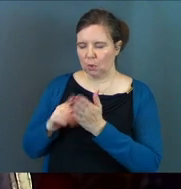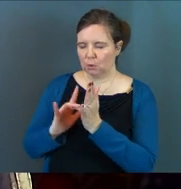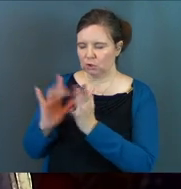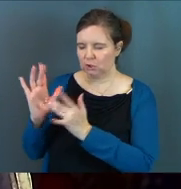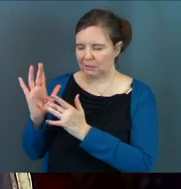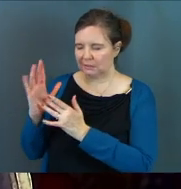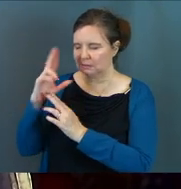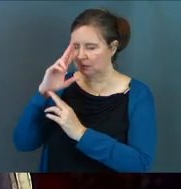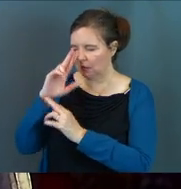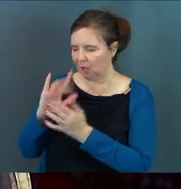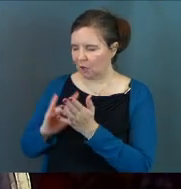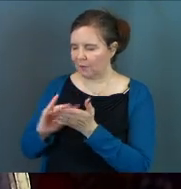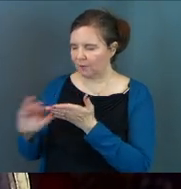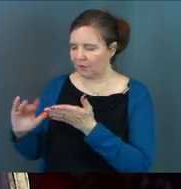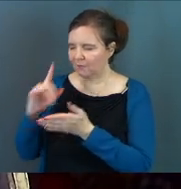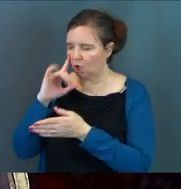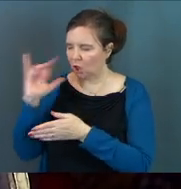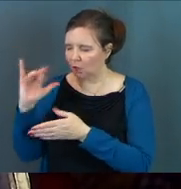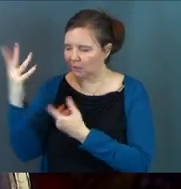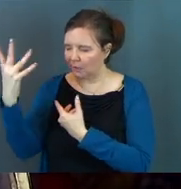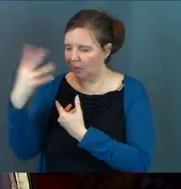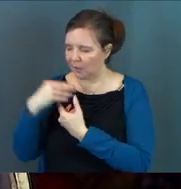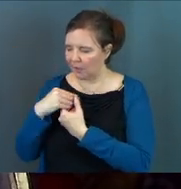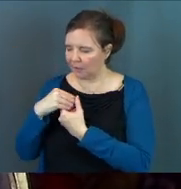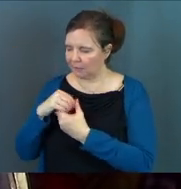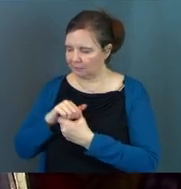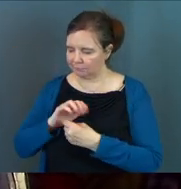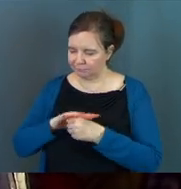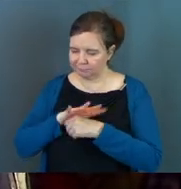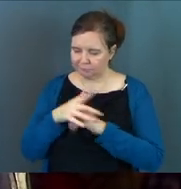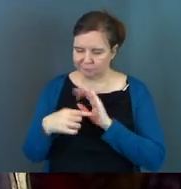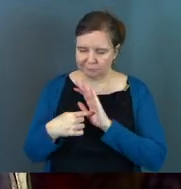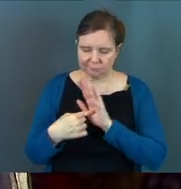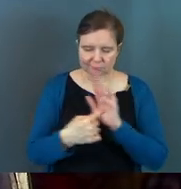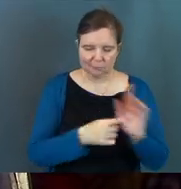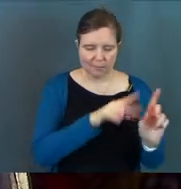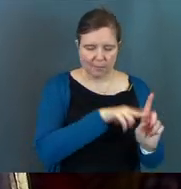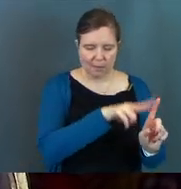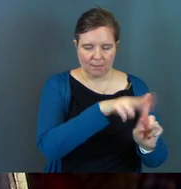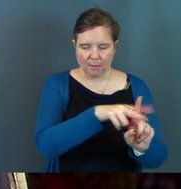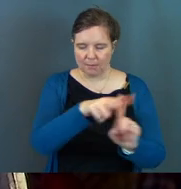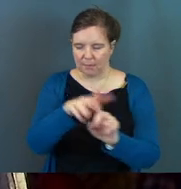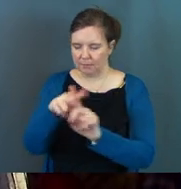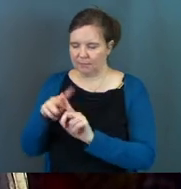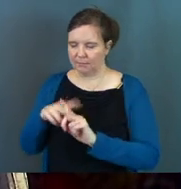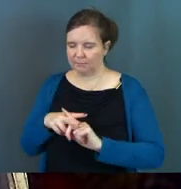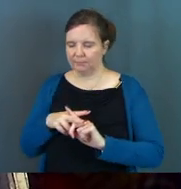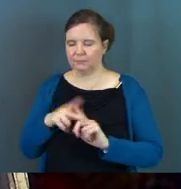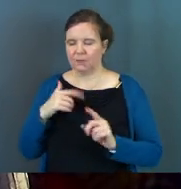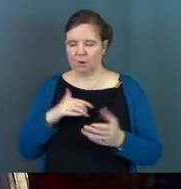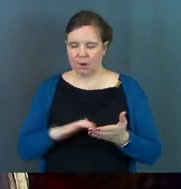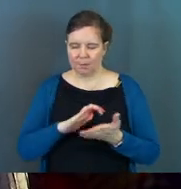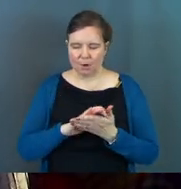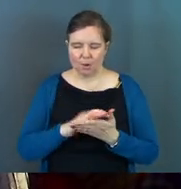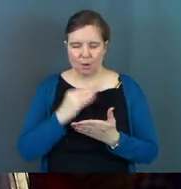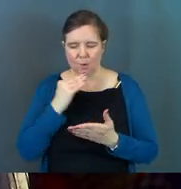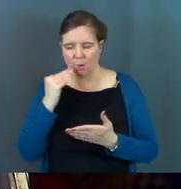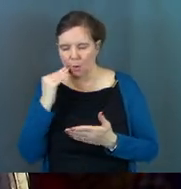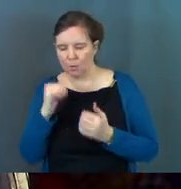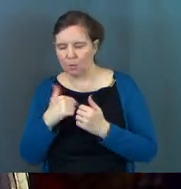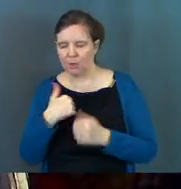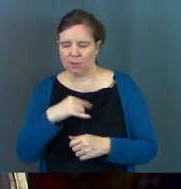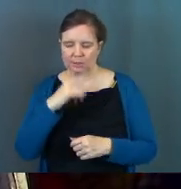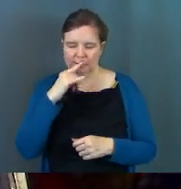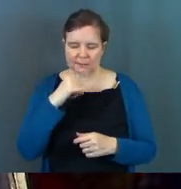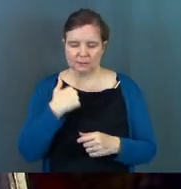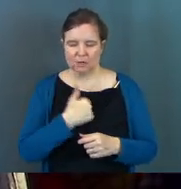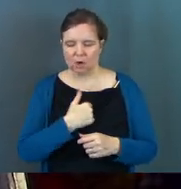honoring forgiveness actually looks like. Would you bring it into our marriages, Lord? We desperately need it. Bring it into our homes with us